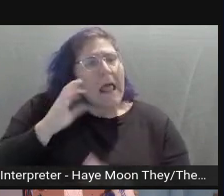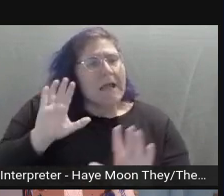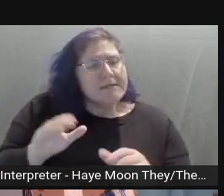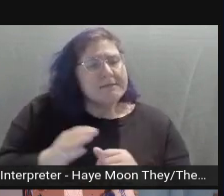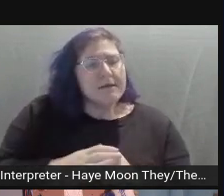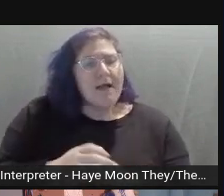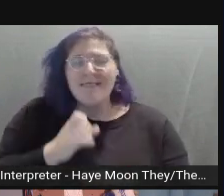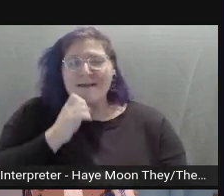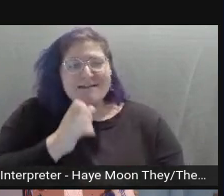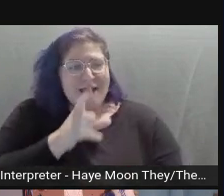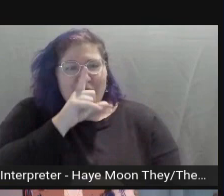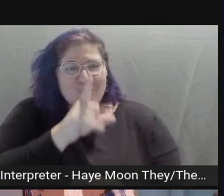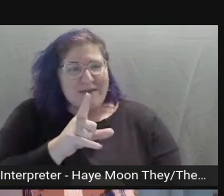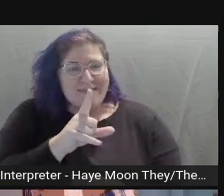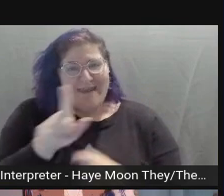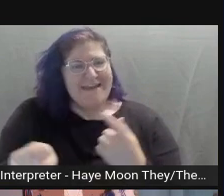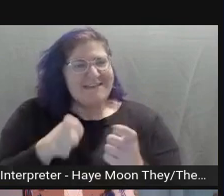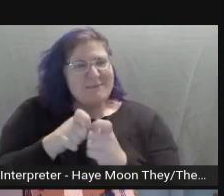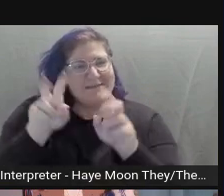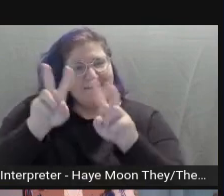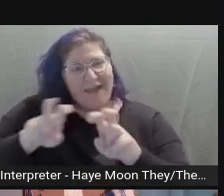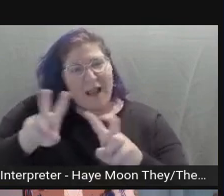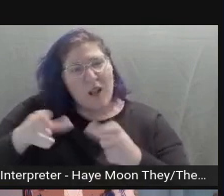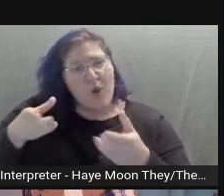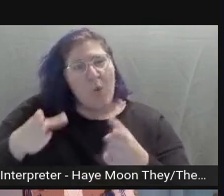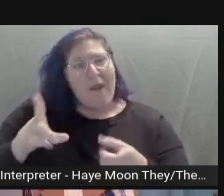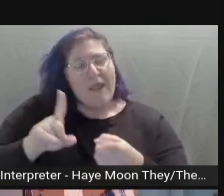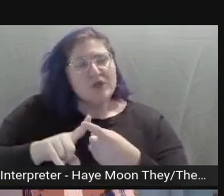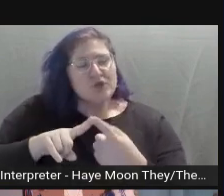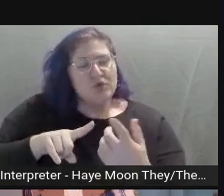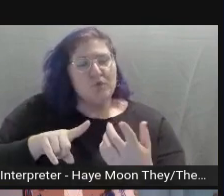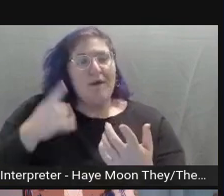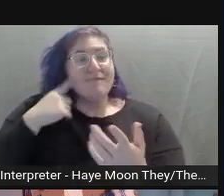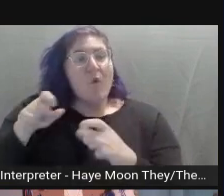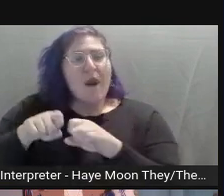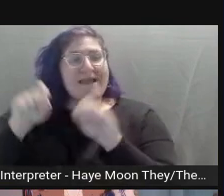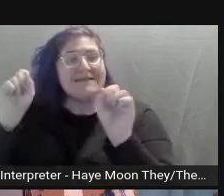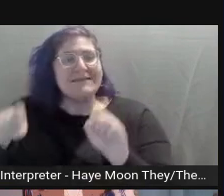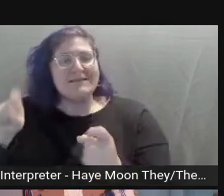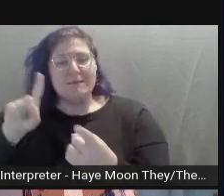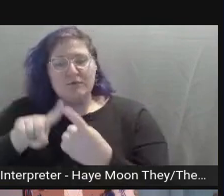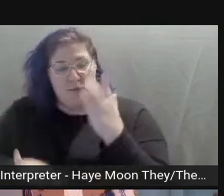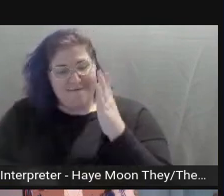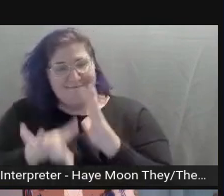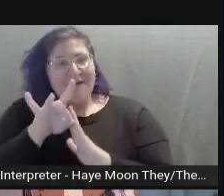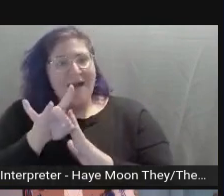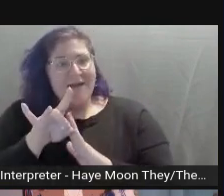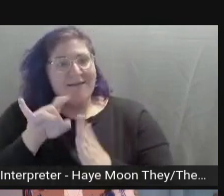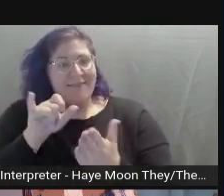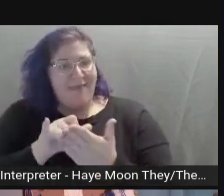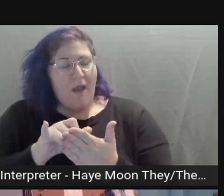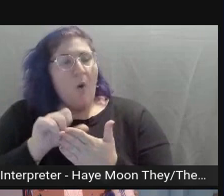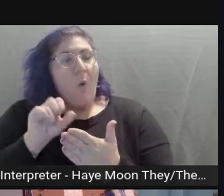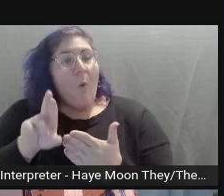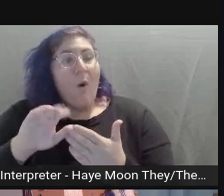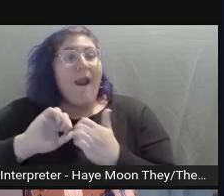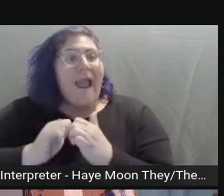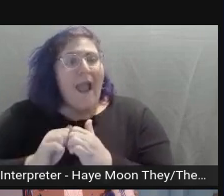screen reader usage or how it's being used on a website. Three, it's extremely short-sighted.